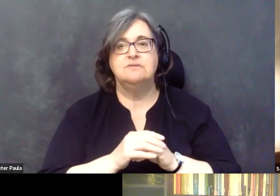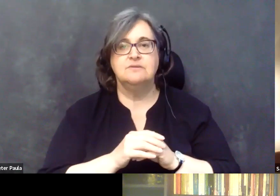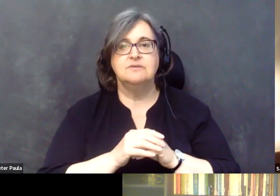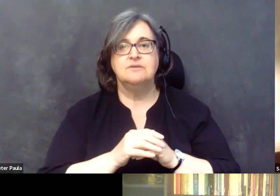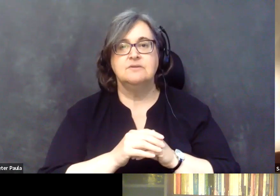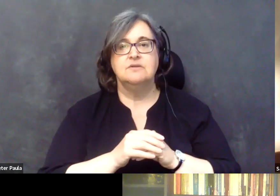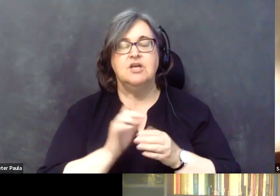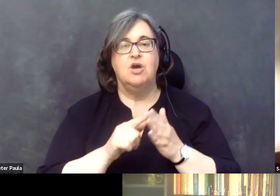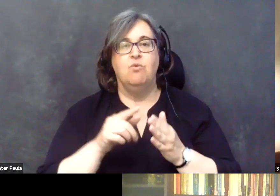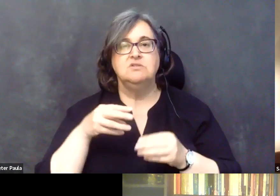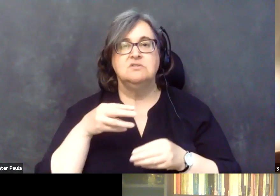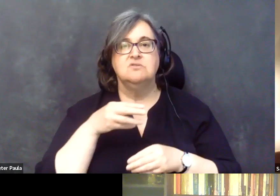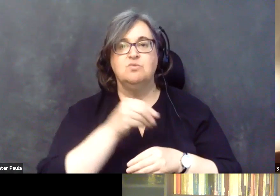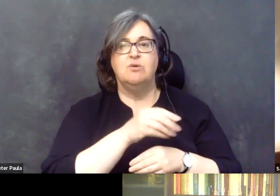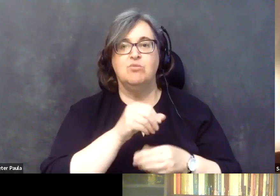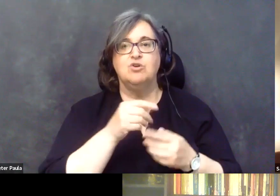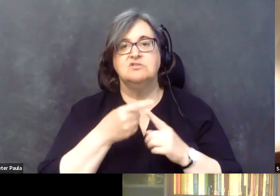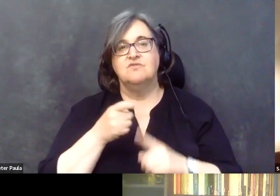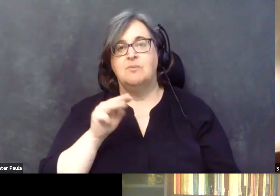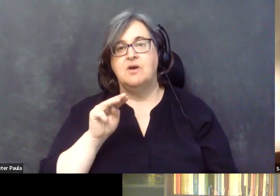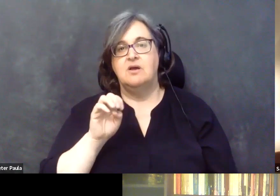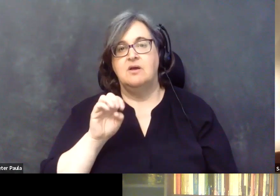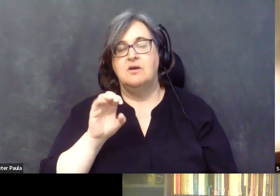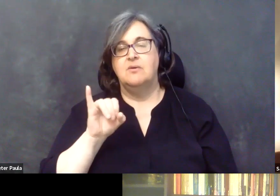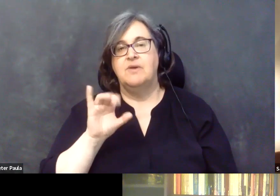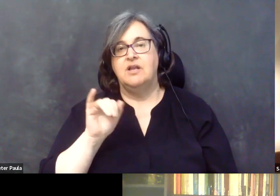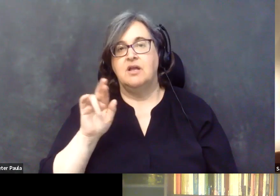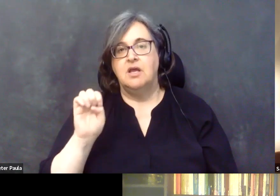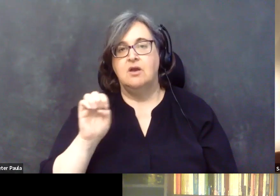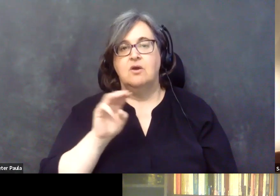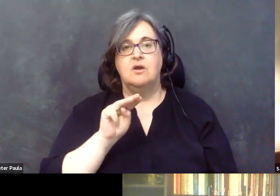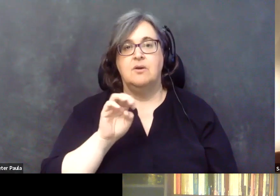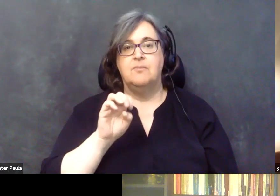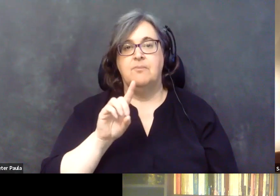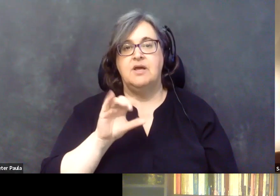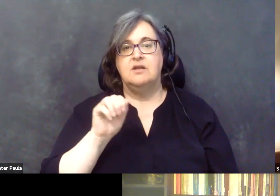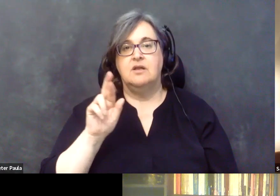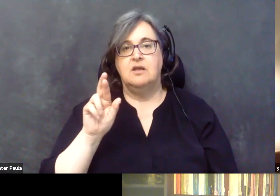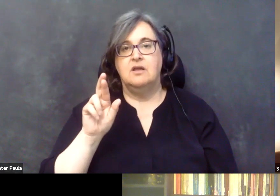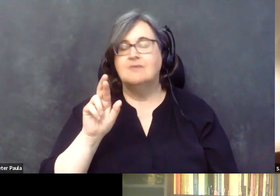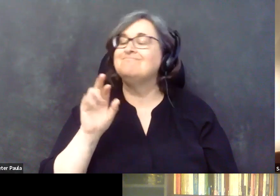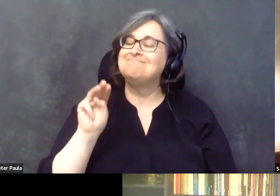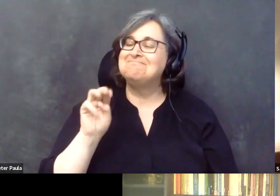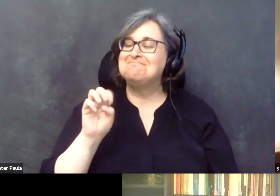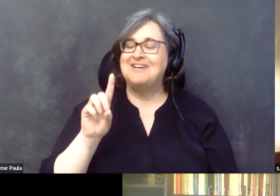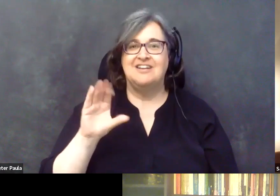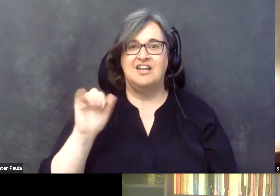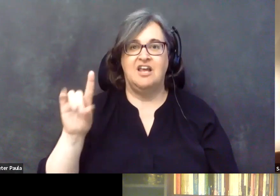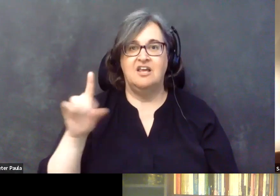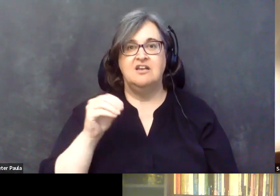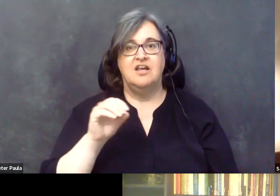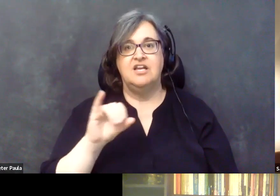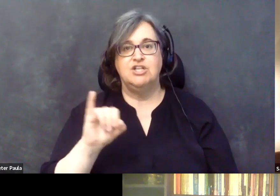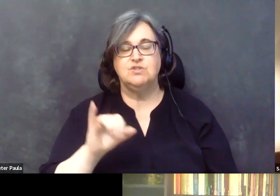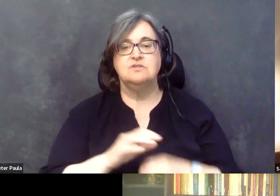reimbursable under Medicare and Medicaid and many insurances that follow the same guidelines. And then there are e-visits where